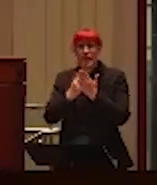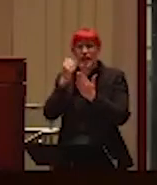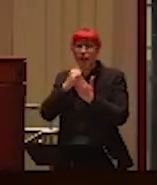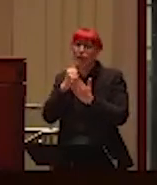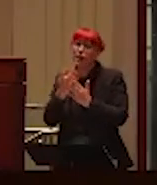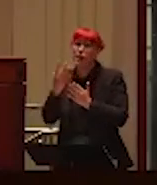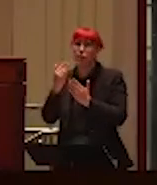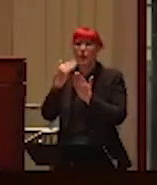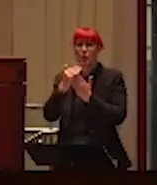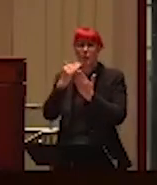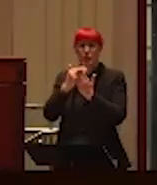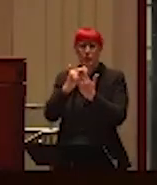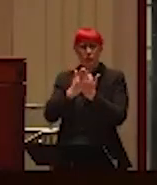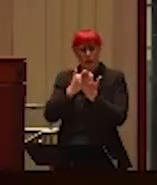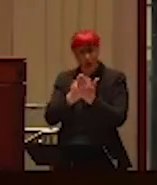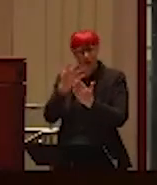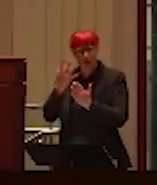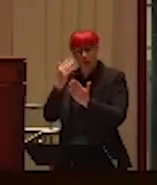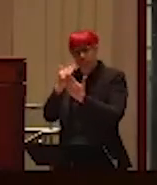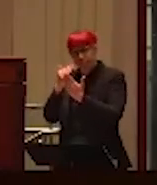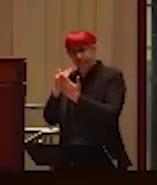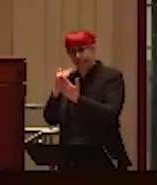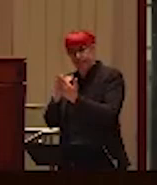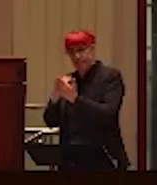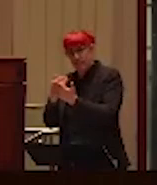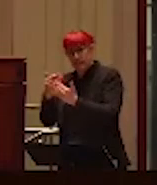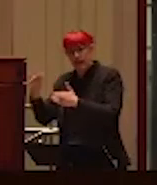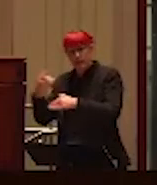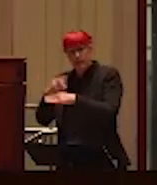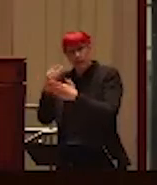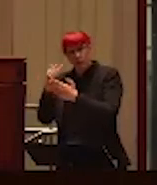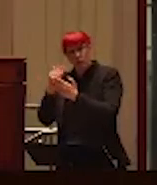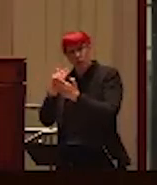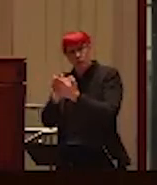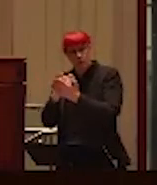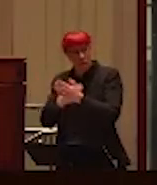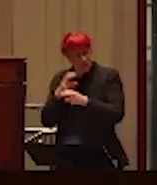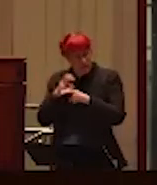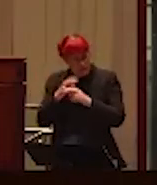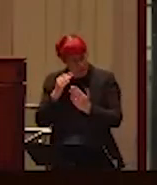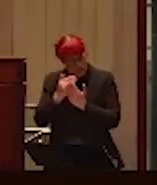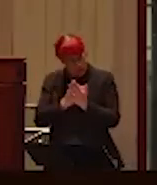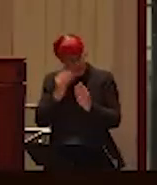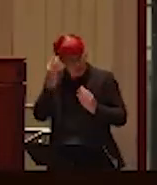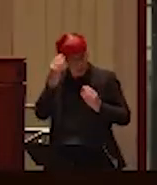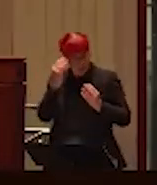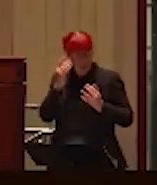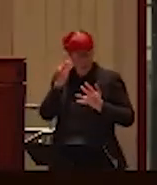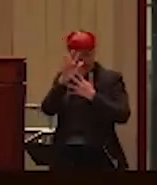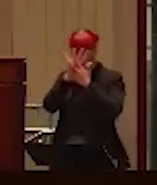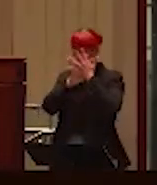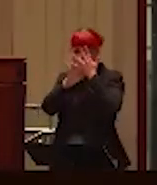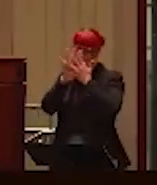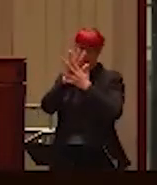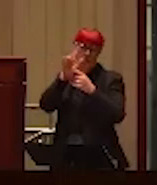manage. That's all I could think about. Every time I sat down to look at the list, I just, my brain was fog. I couldn't think of anything. And, so, of those